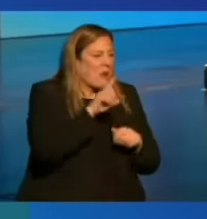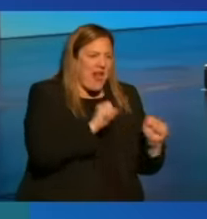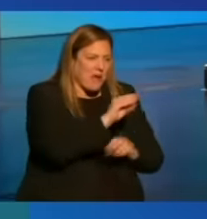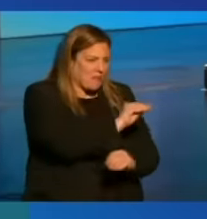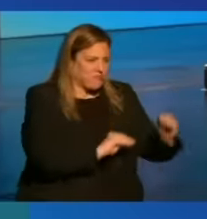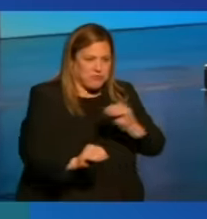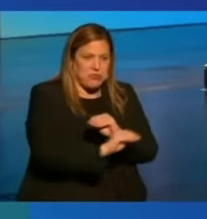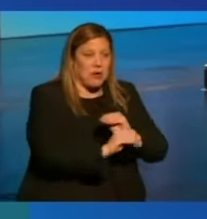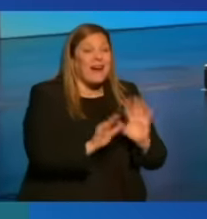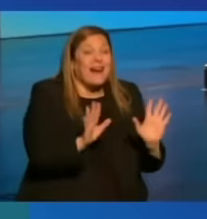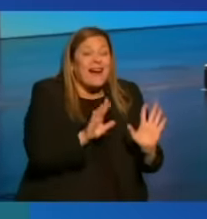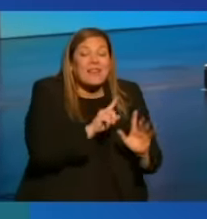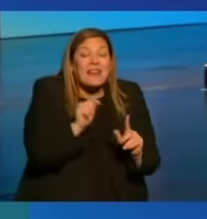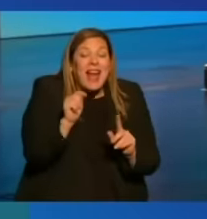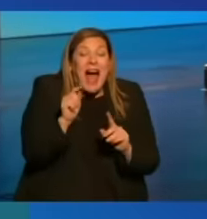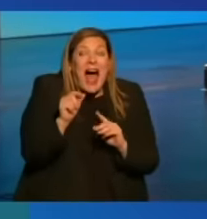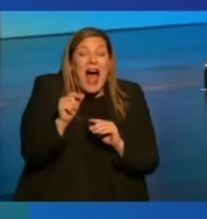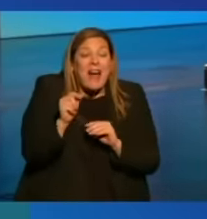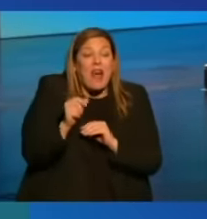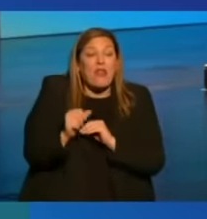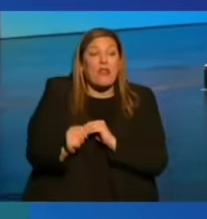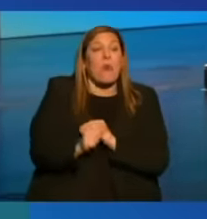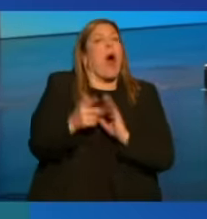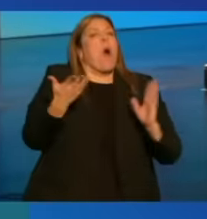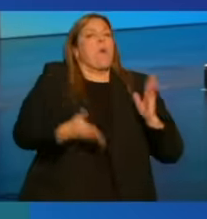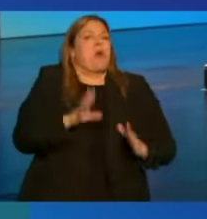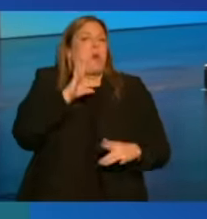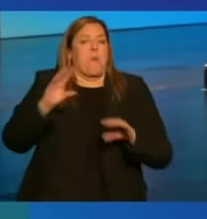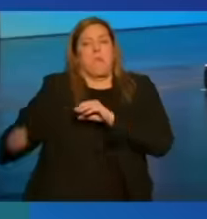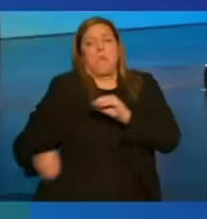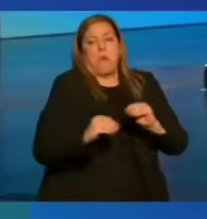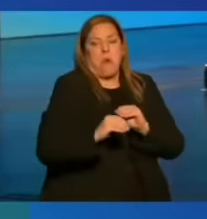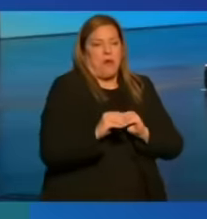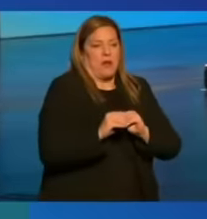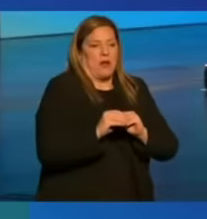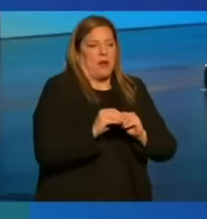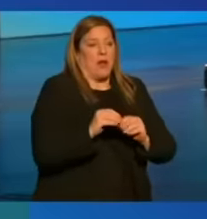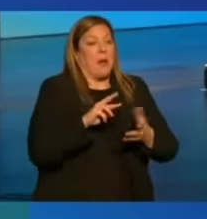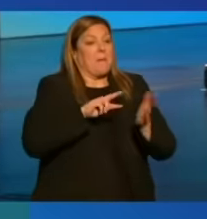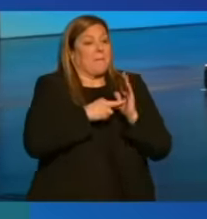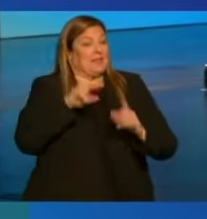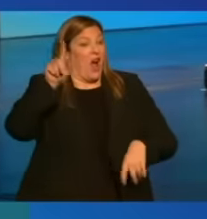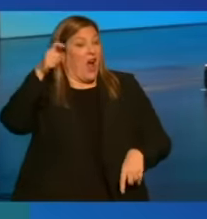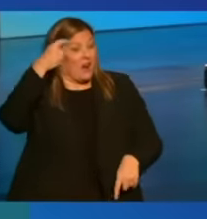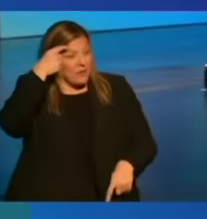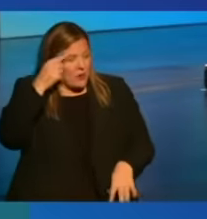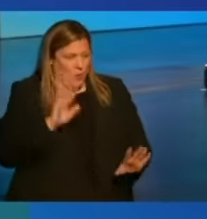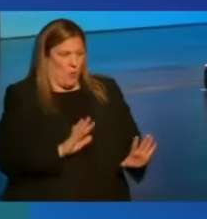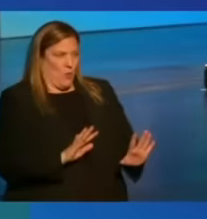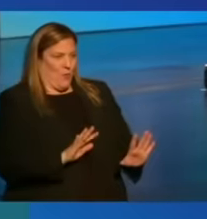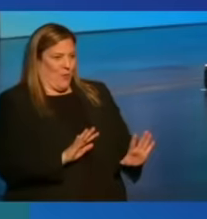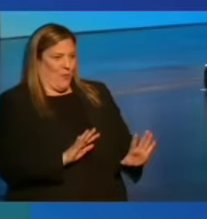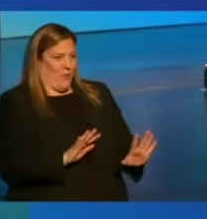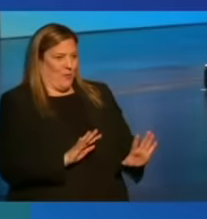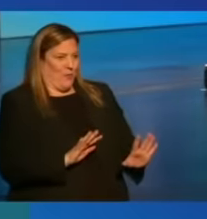the threat of doing so often leads governments to